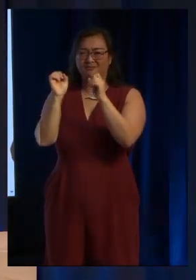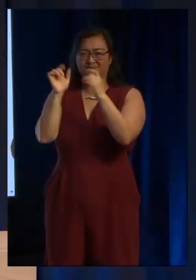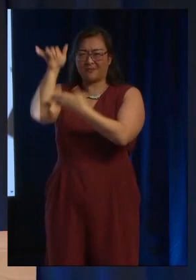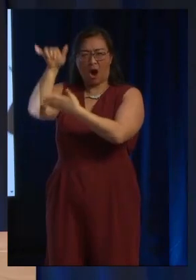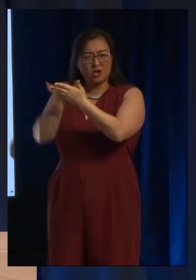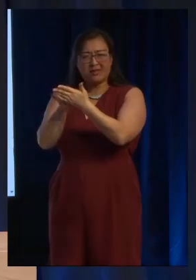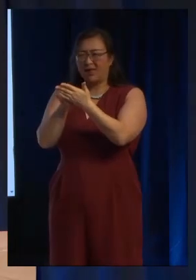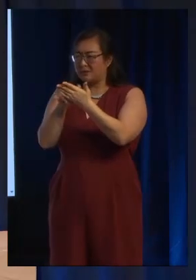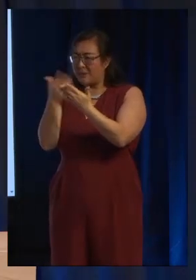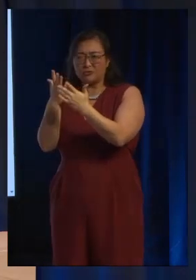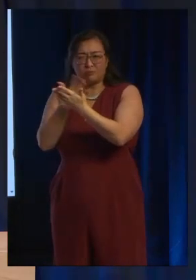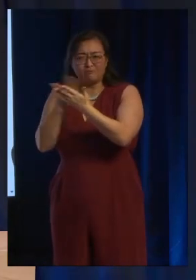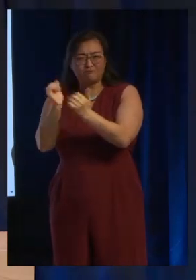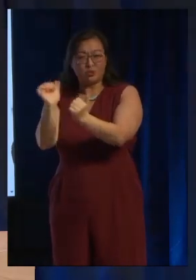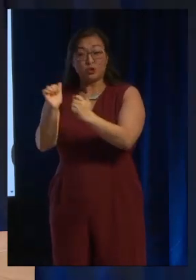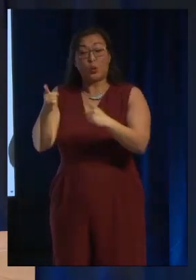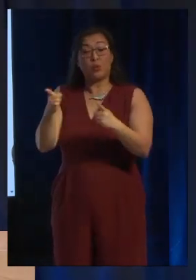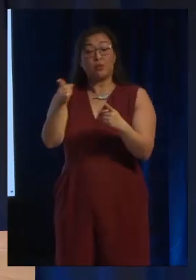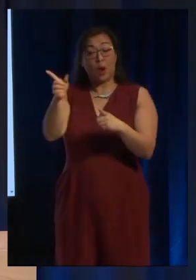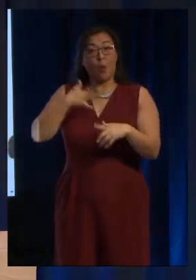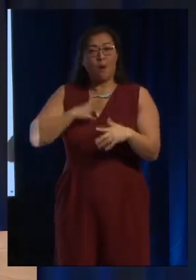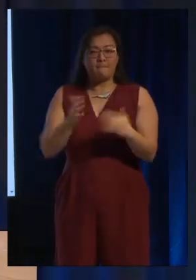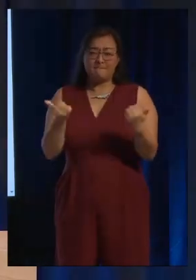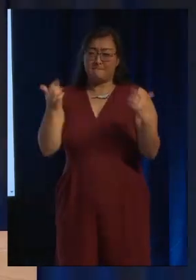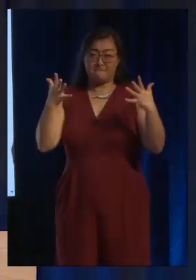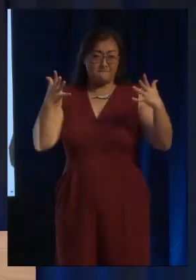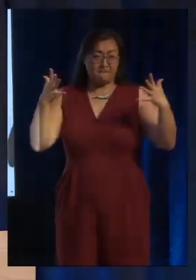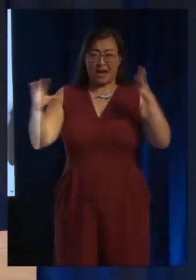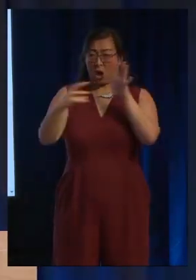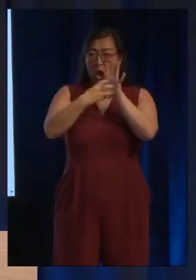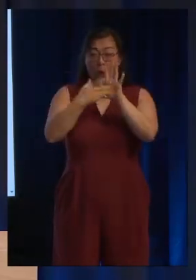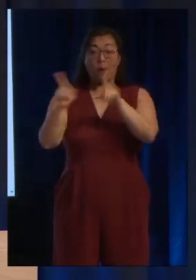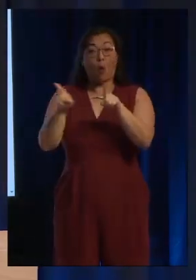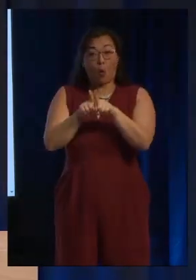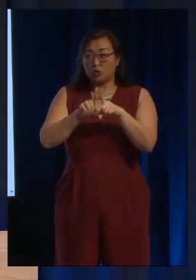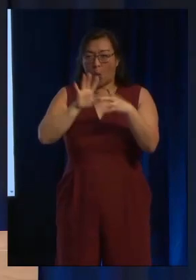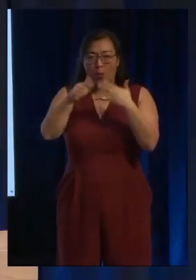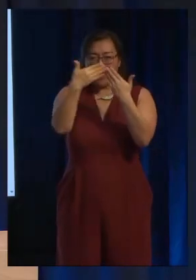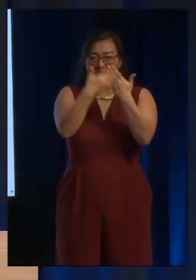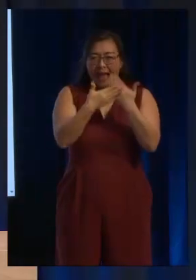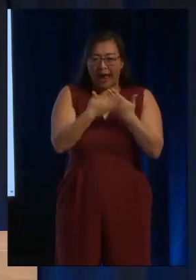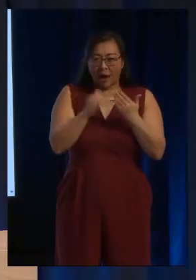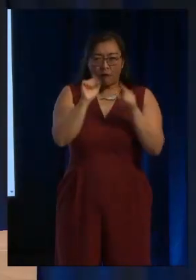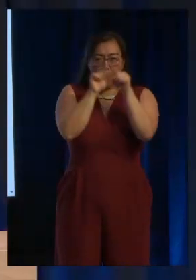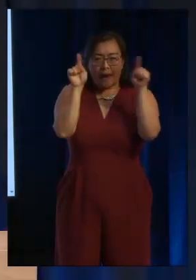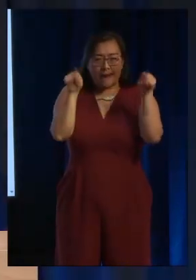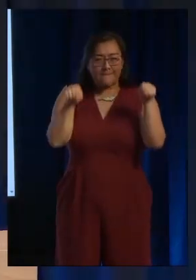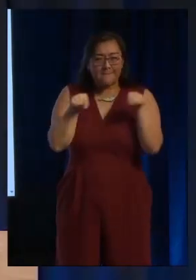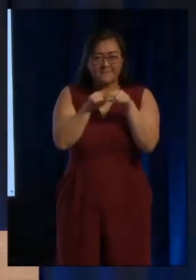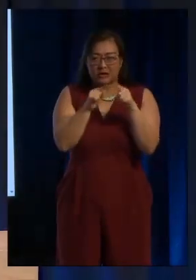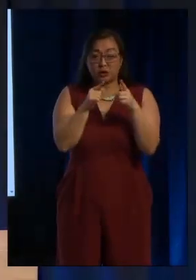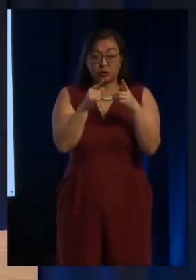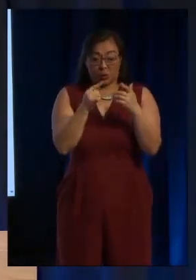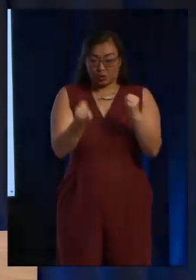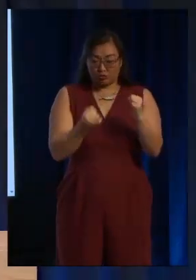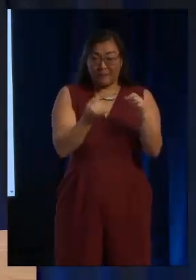not only want a big, beautiful version of your logo, but give them all the layers, give them the words, the train by itself, the background